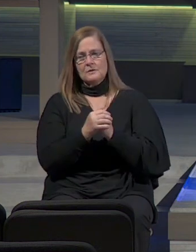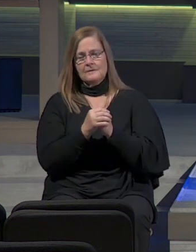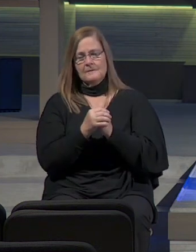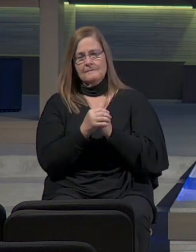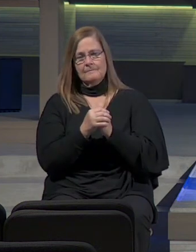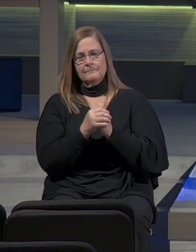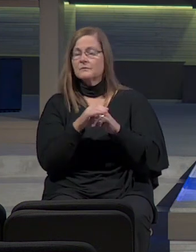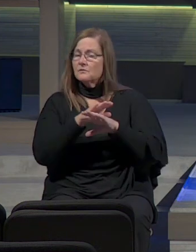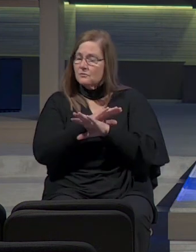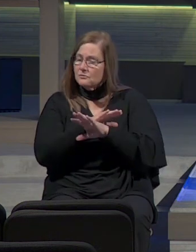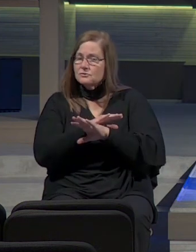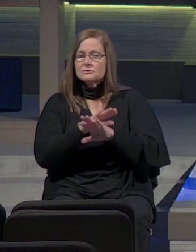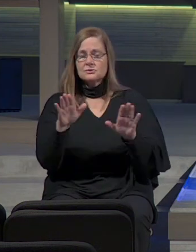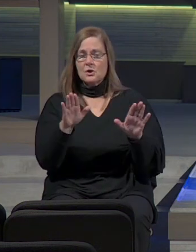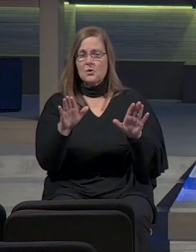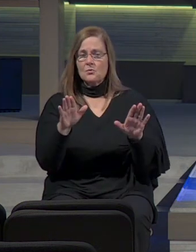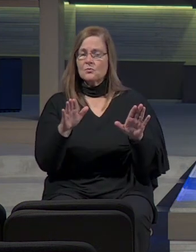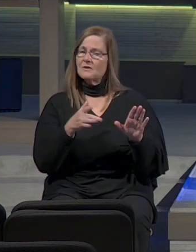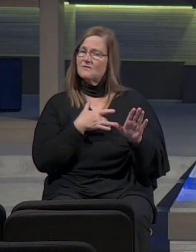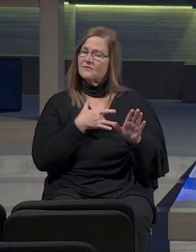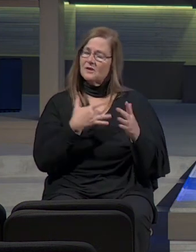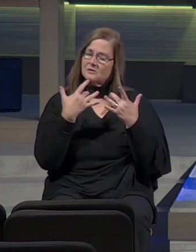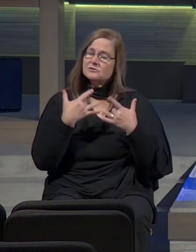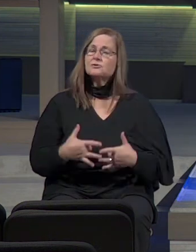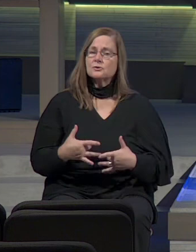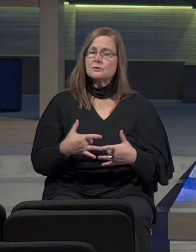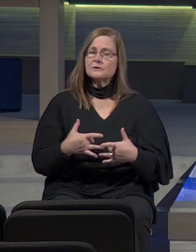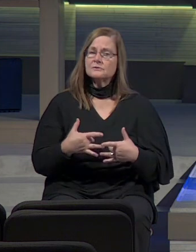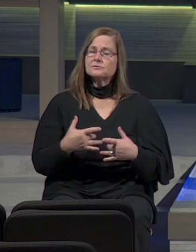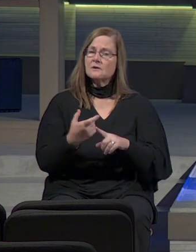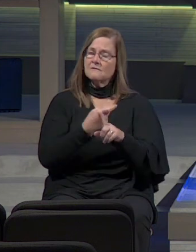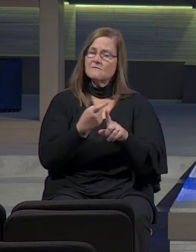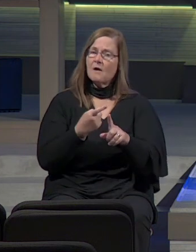Don't be dismayed by them.